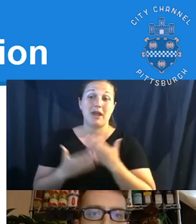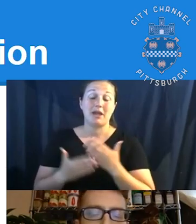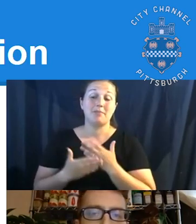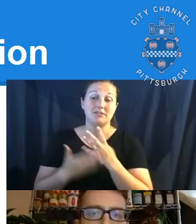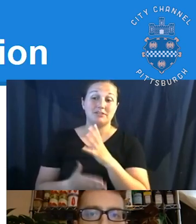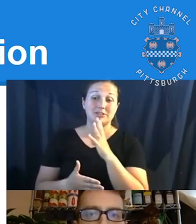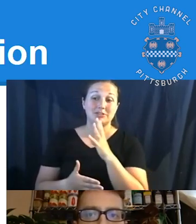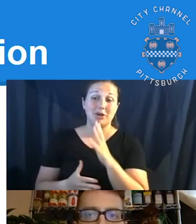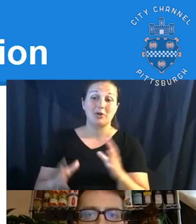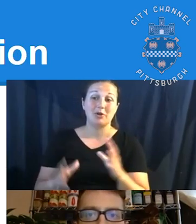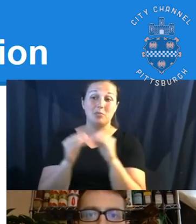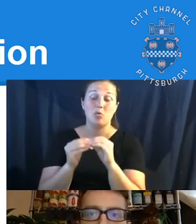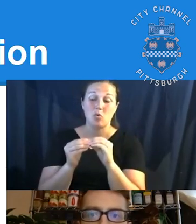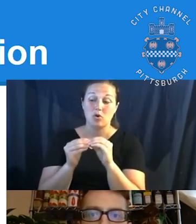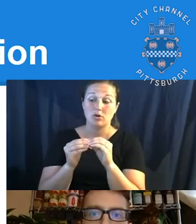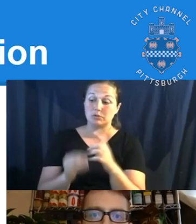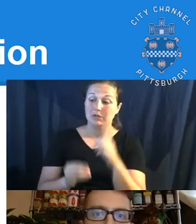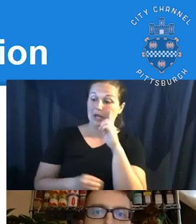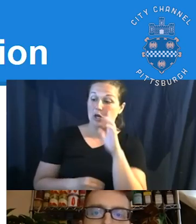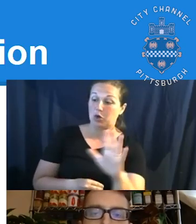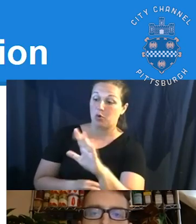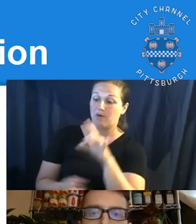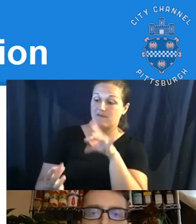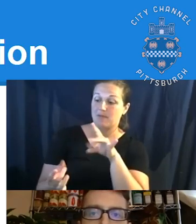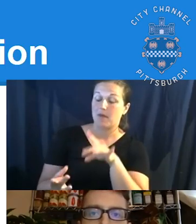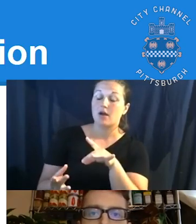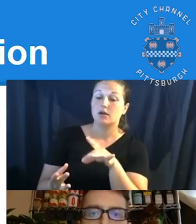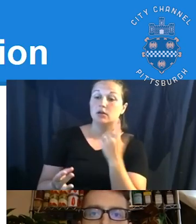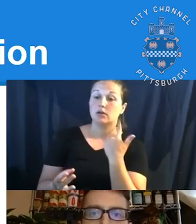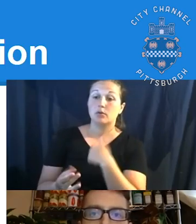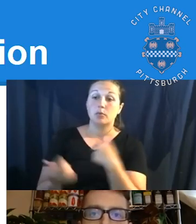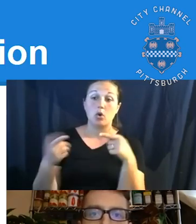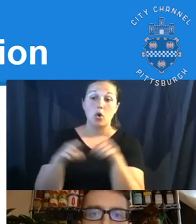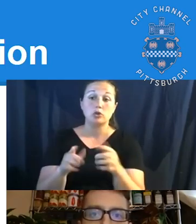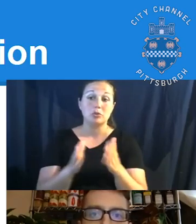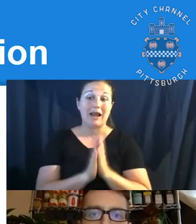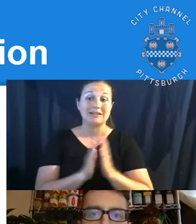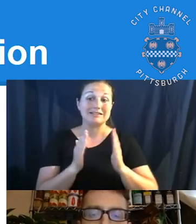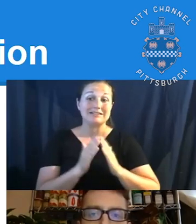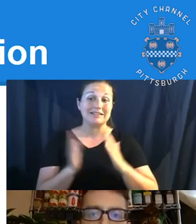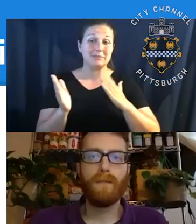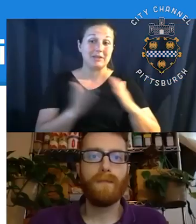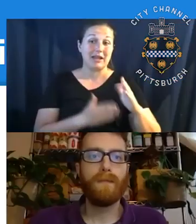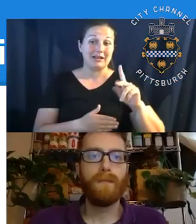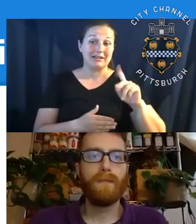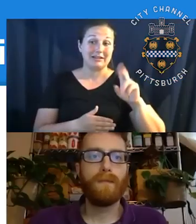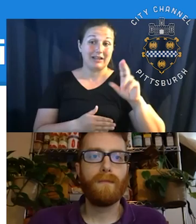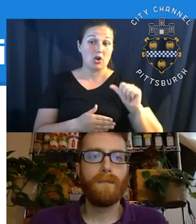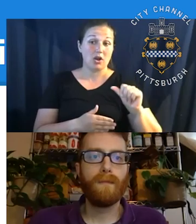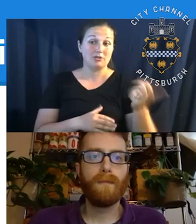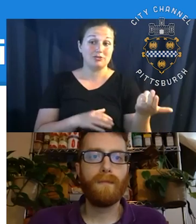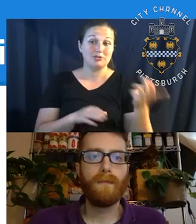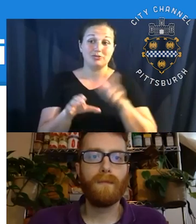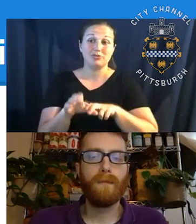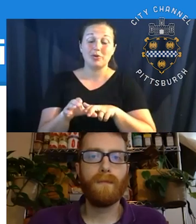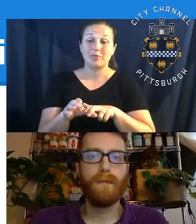this, take your thoughts on that. You know, we would also ask, um, city planning, so I'm going to ask Kara Smith to step in because we would check with